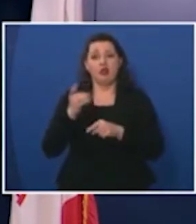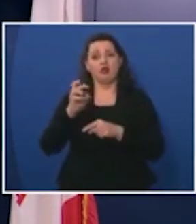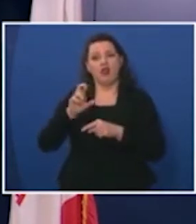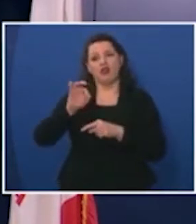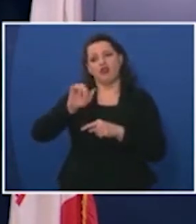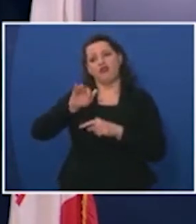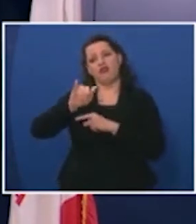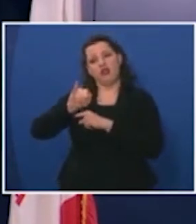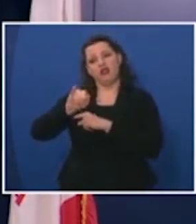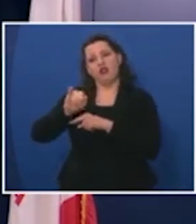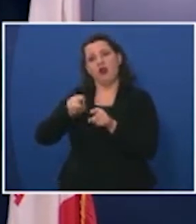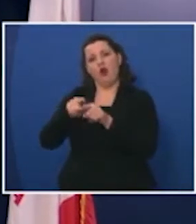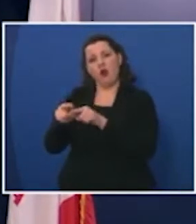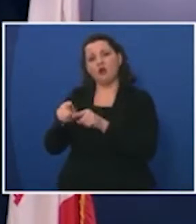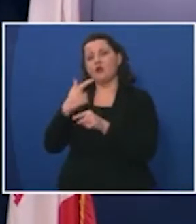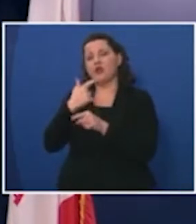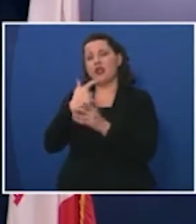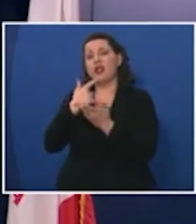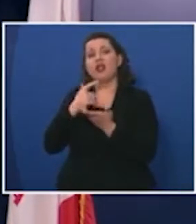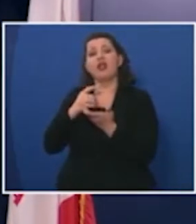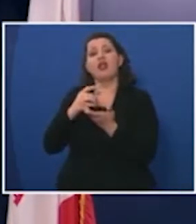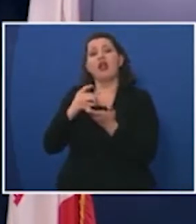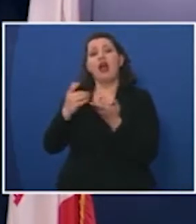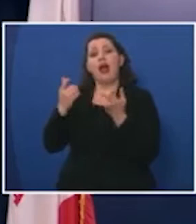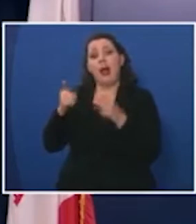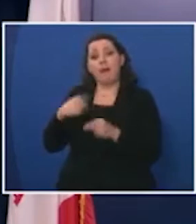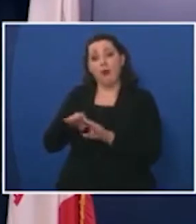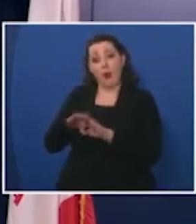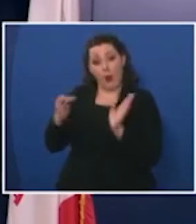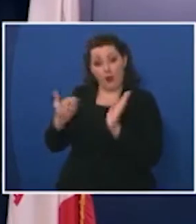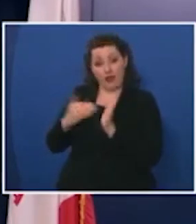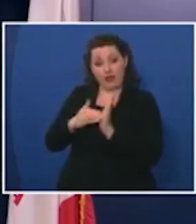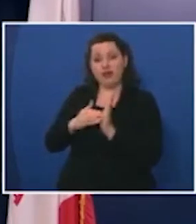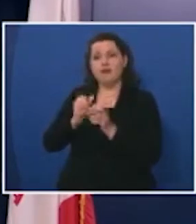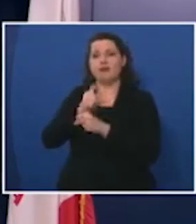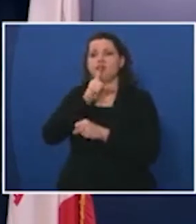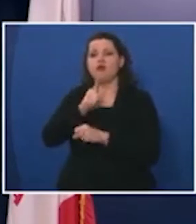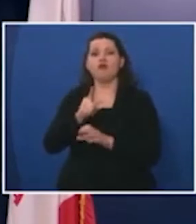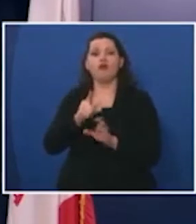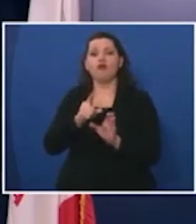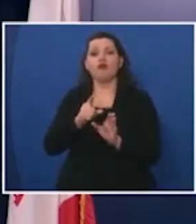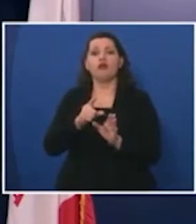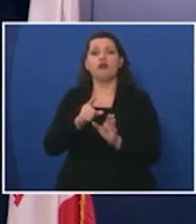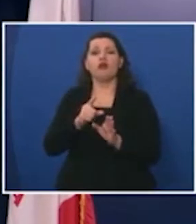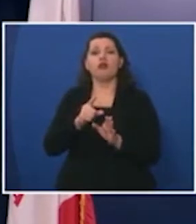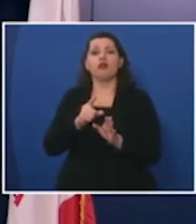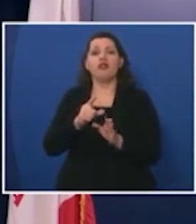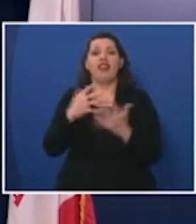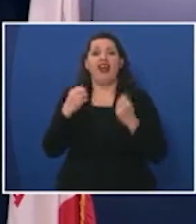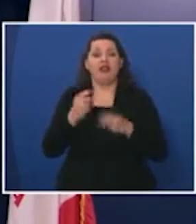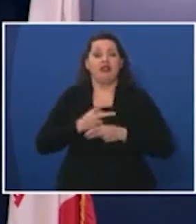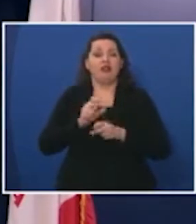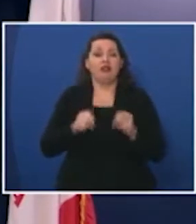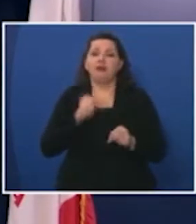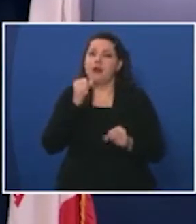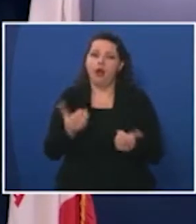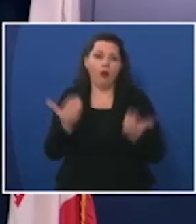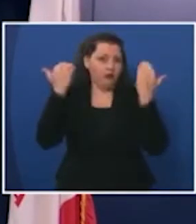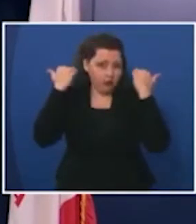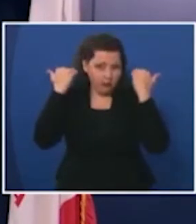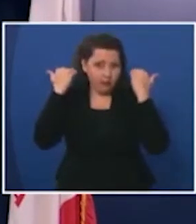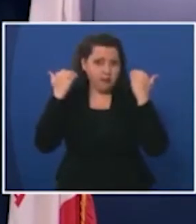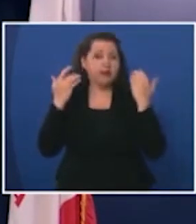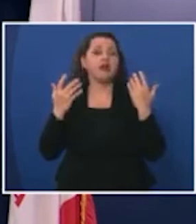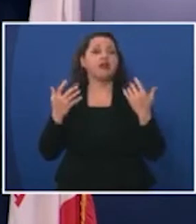comments caroline what the fact that when we're reopening you have to make sure that you're not overwhelming the health care system that you